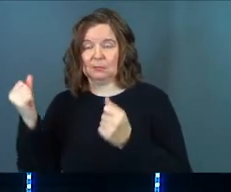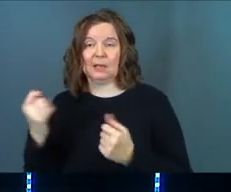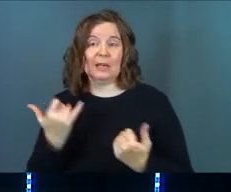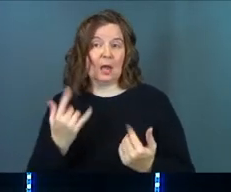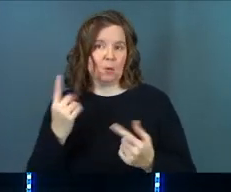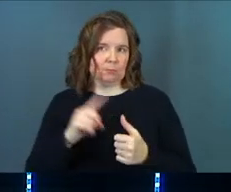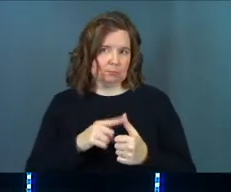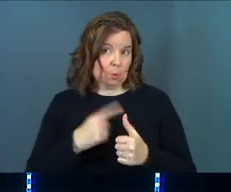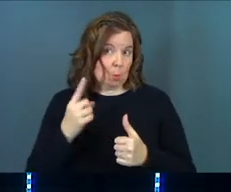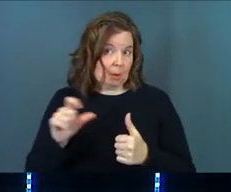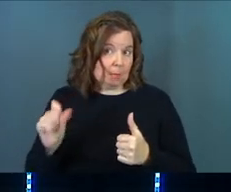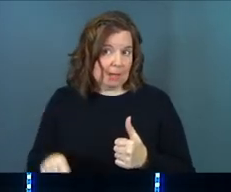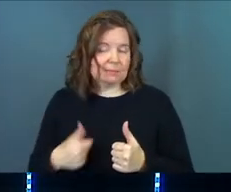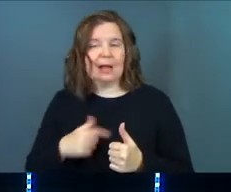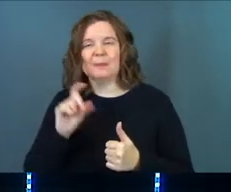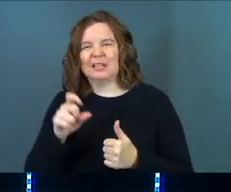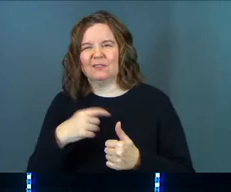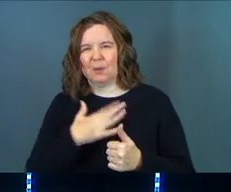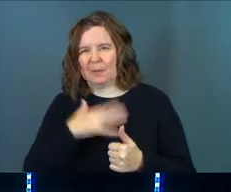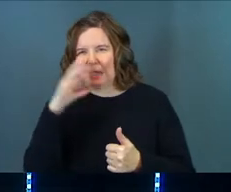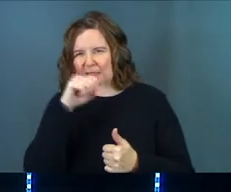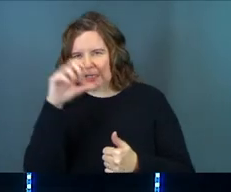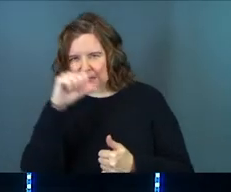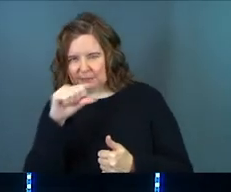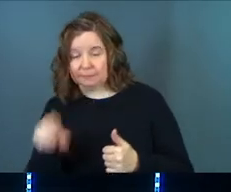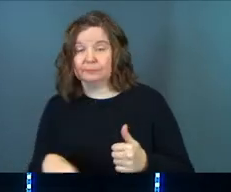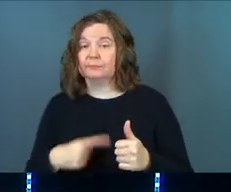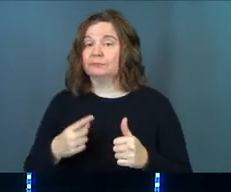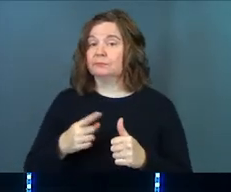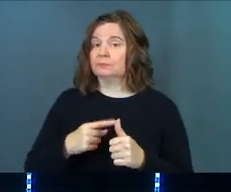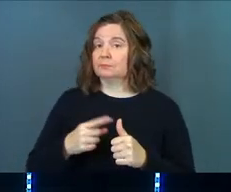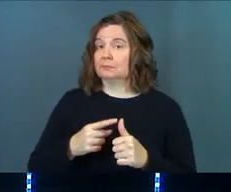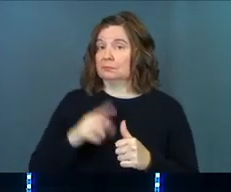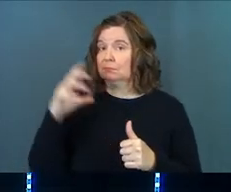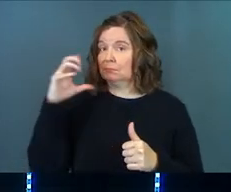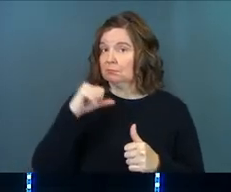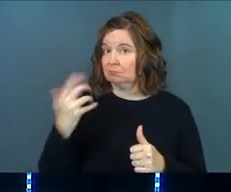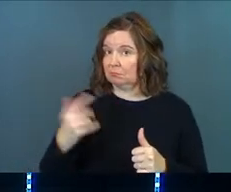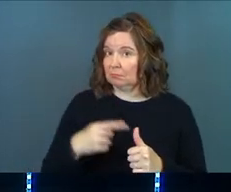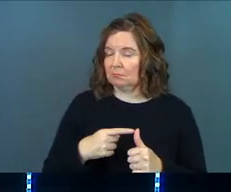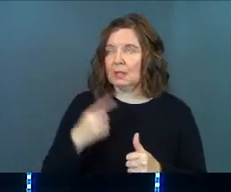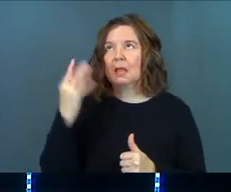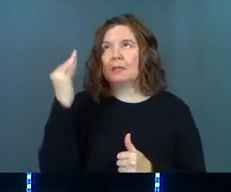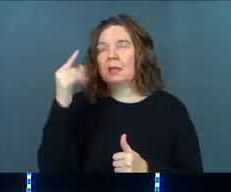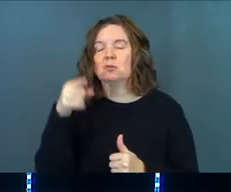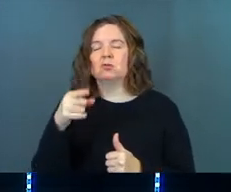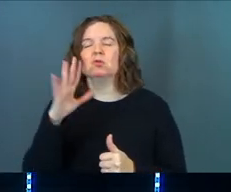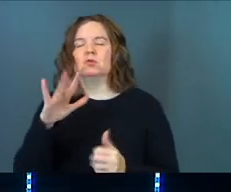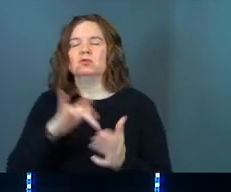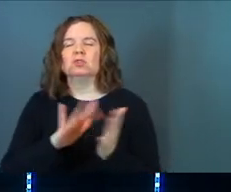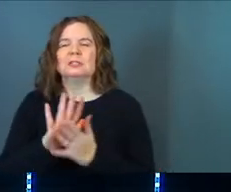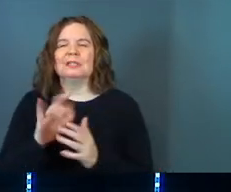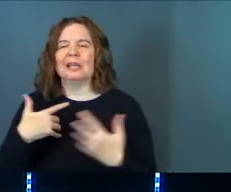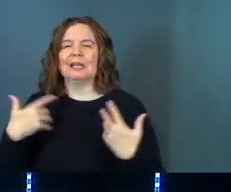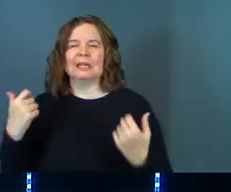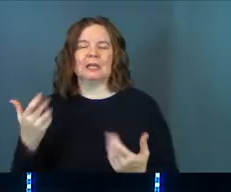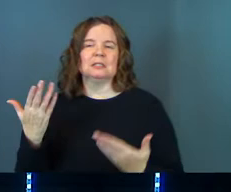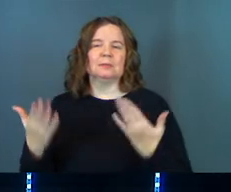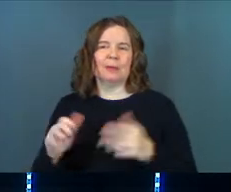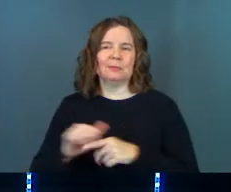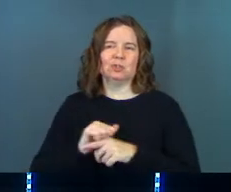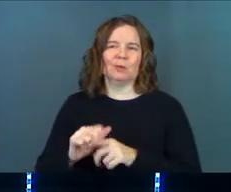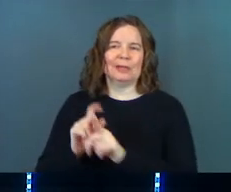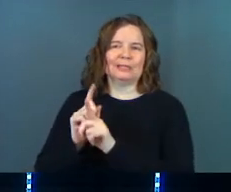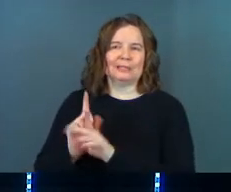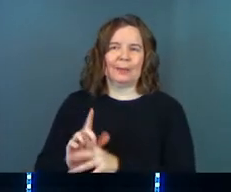Now, one possibility, so I'm going to give you my guesses, right? So one possibility is that he's thinking, you know what? Jesus can heal. He's probably